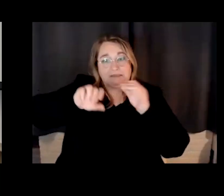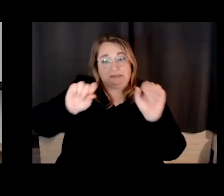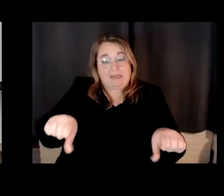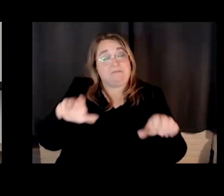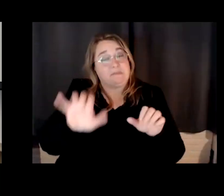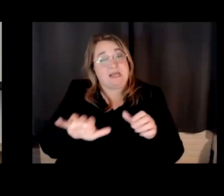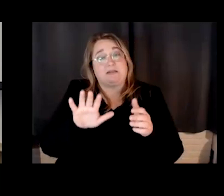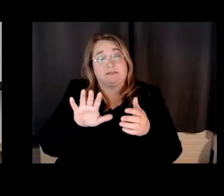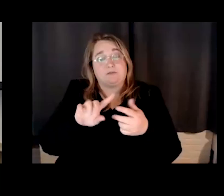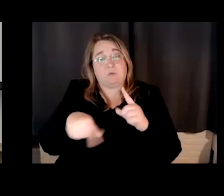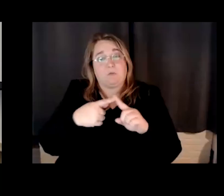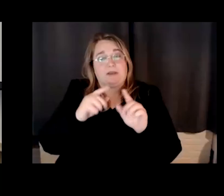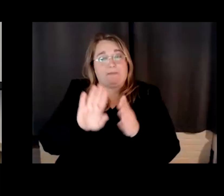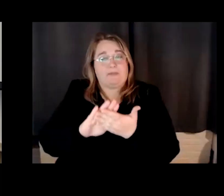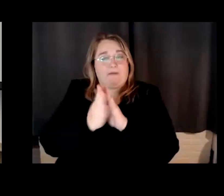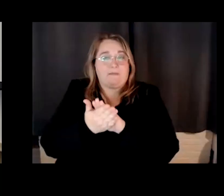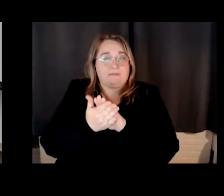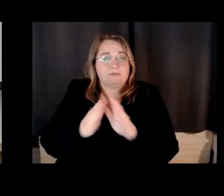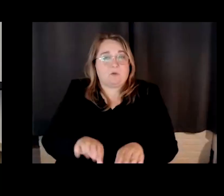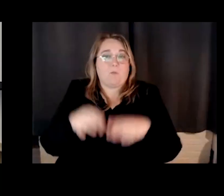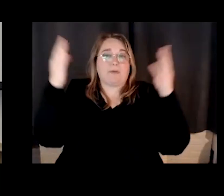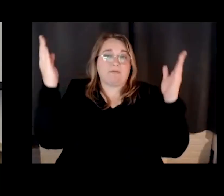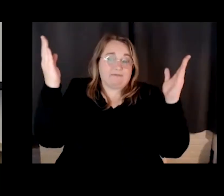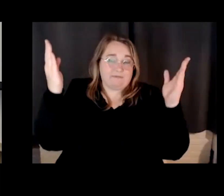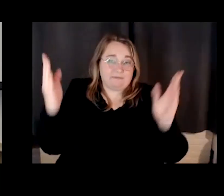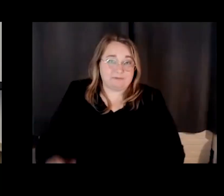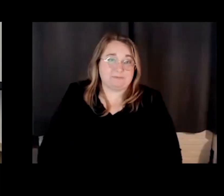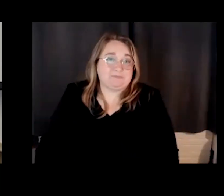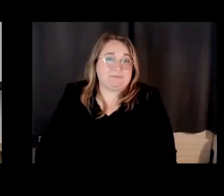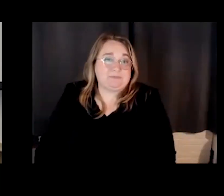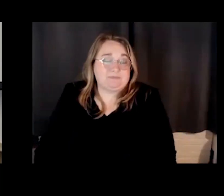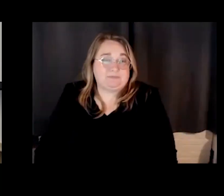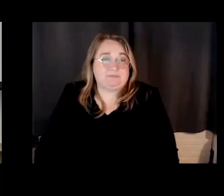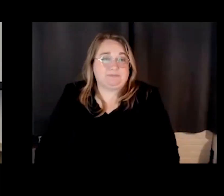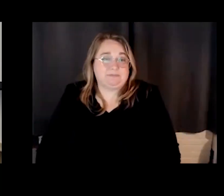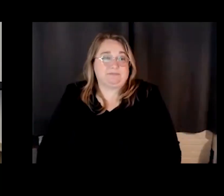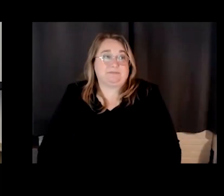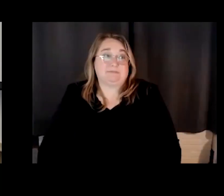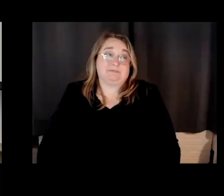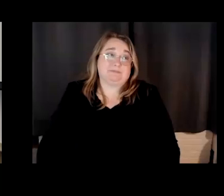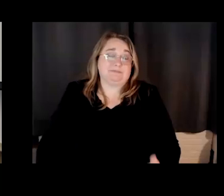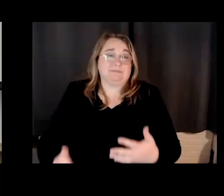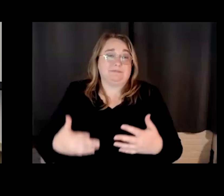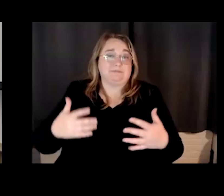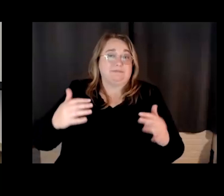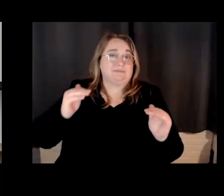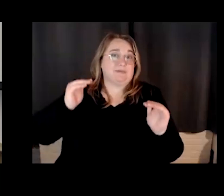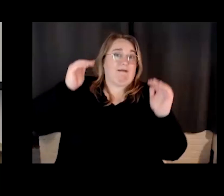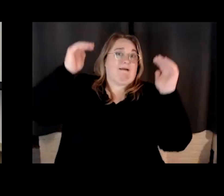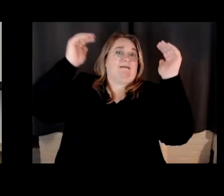of more little, you know, it's, it's higher stakes that way. Yeah.